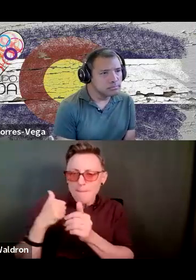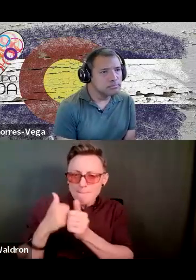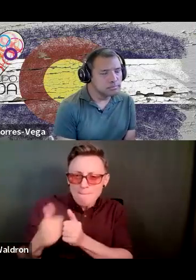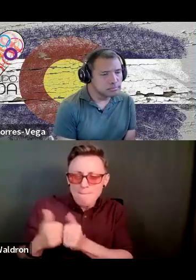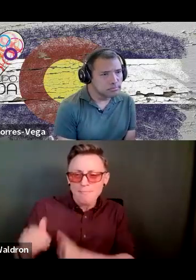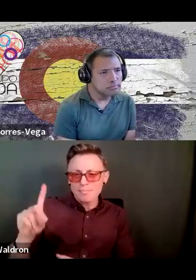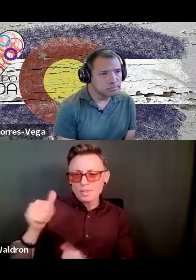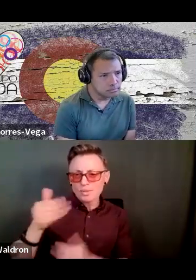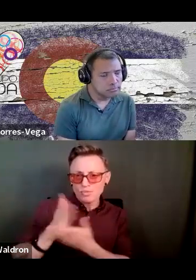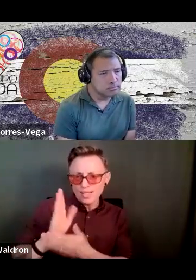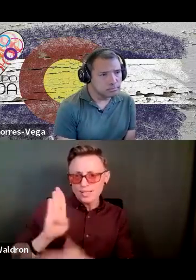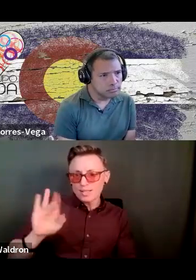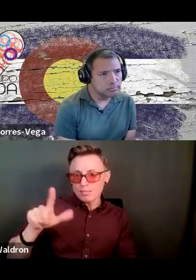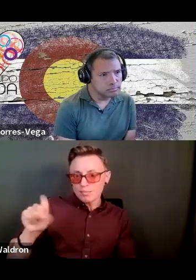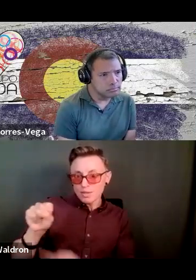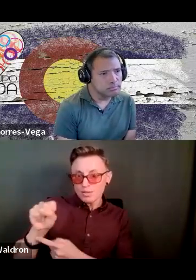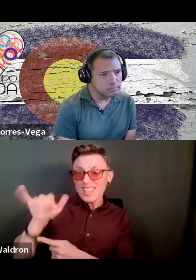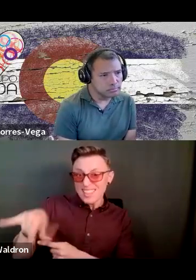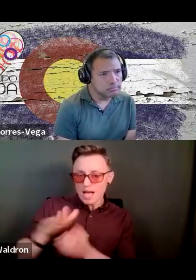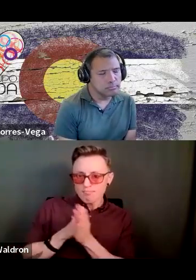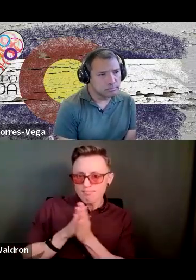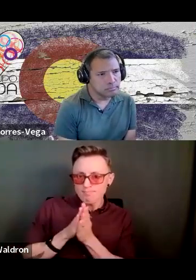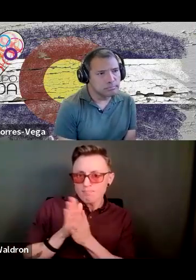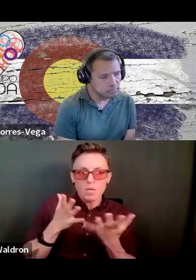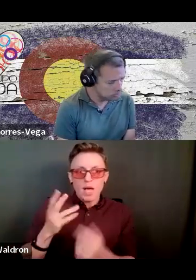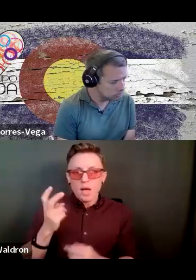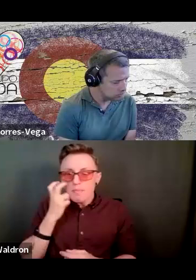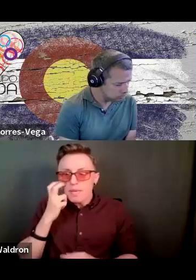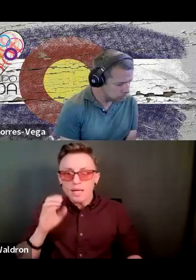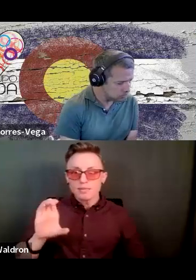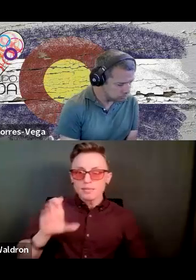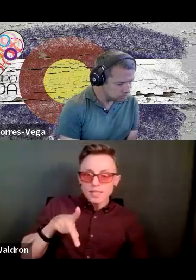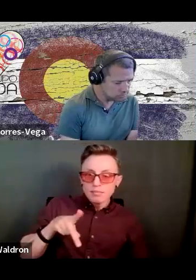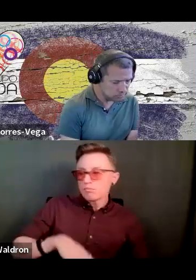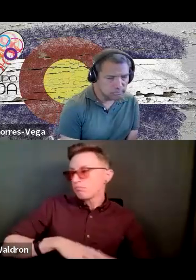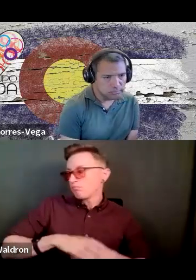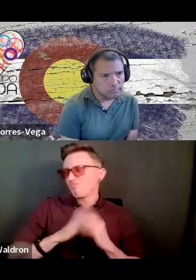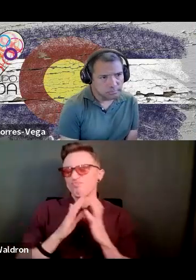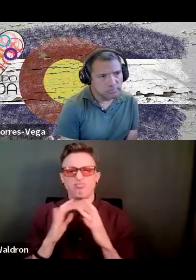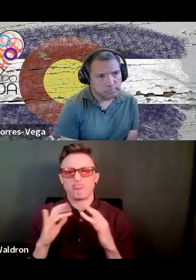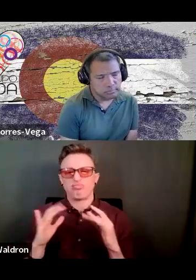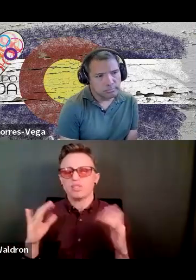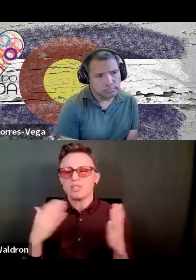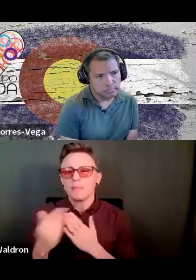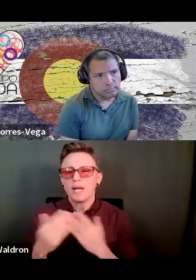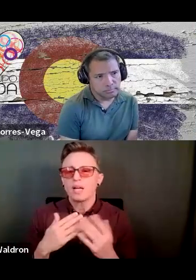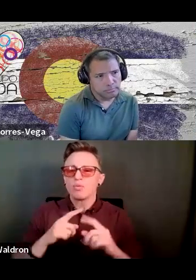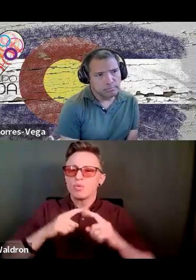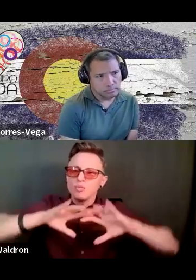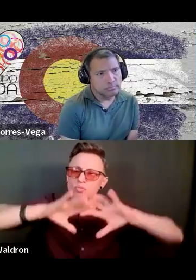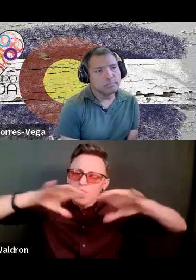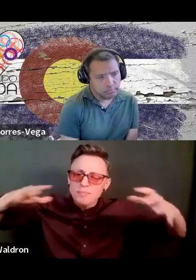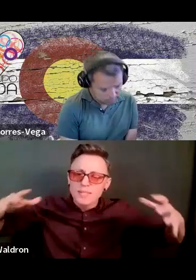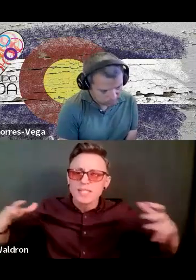That's what motivates me. I don't care if they're blind, they cerebral palsy, spina bifida. It does not matter. We are all one big family.